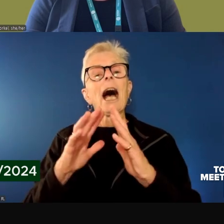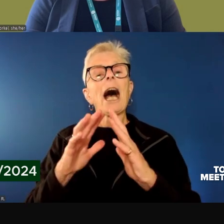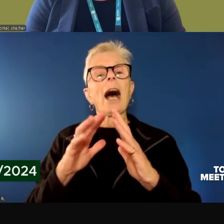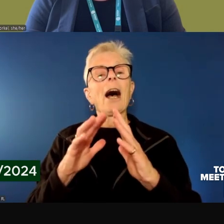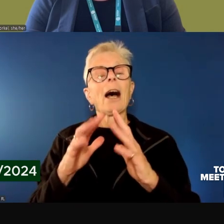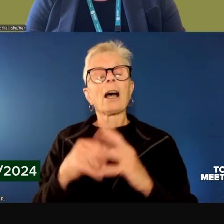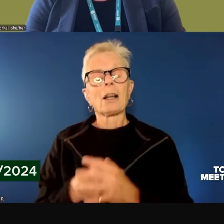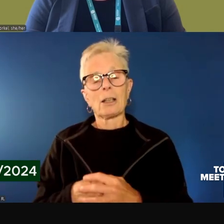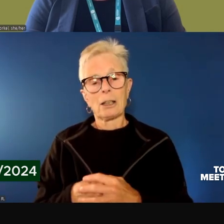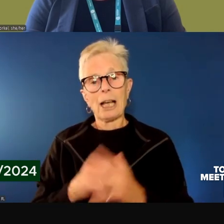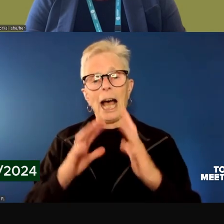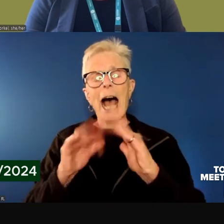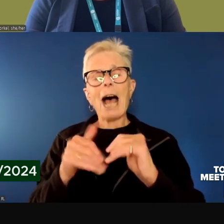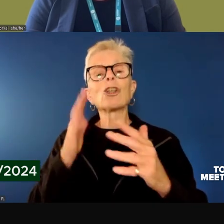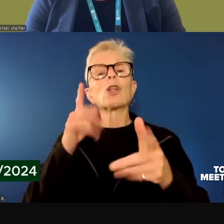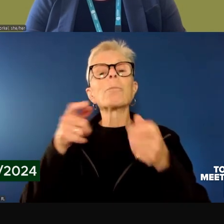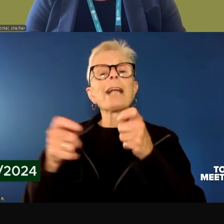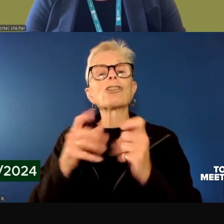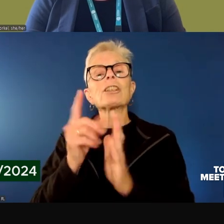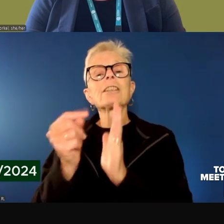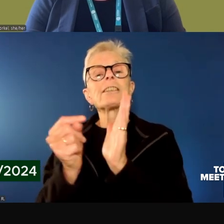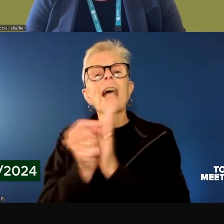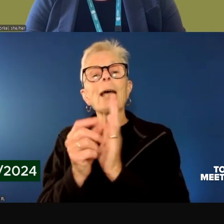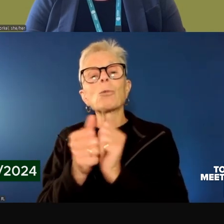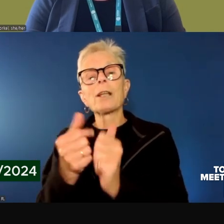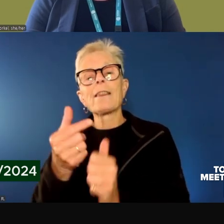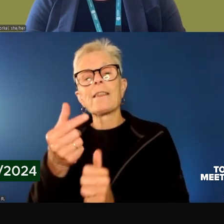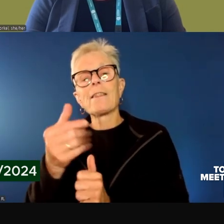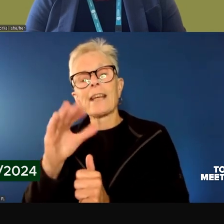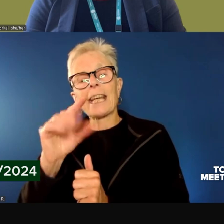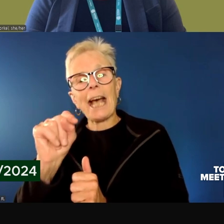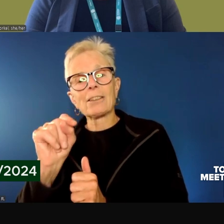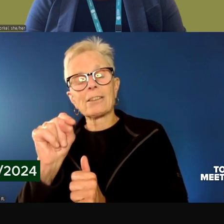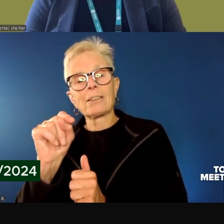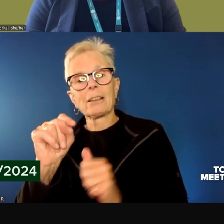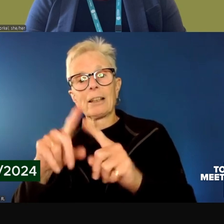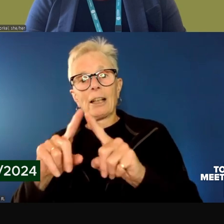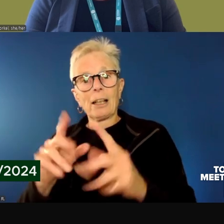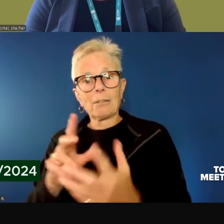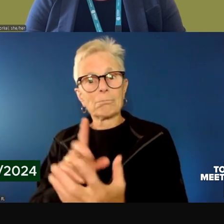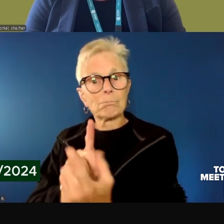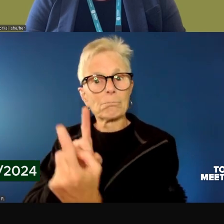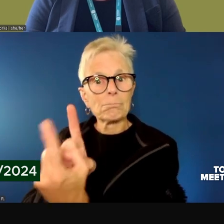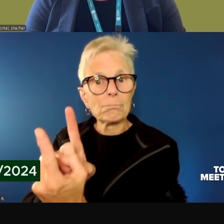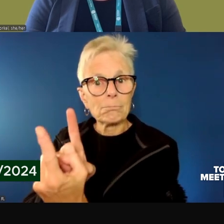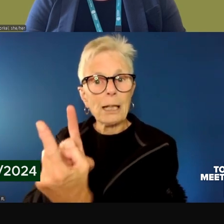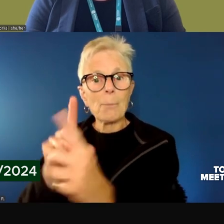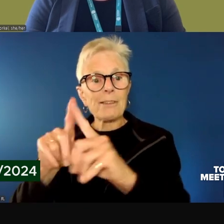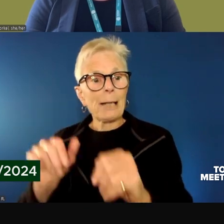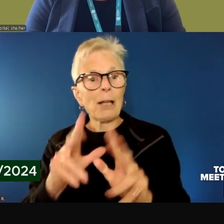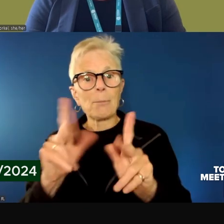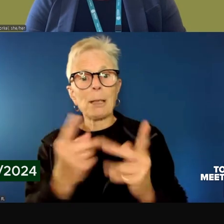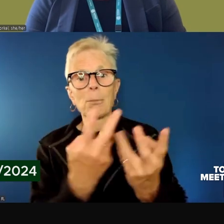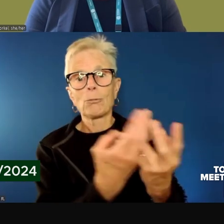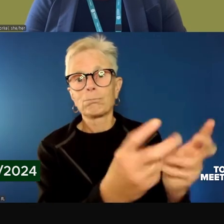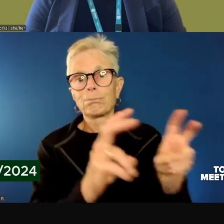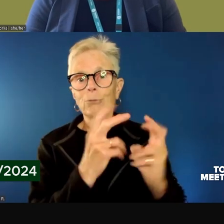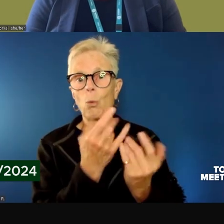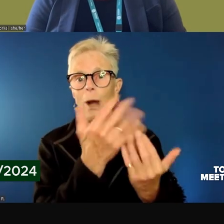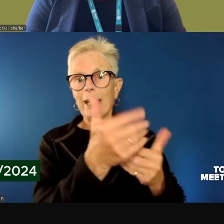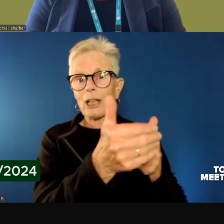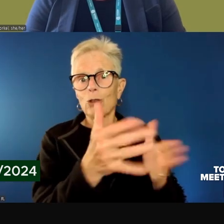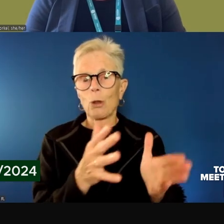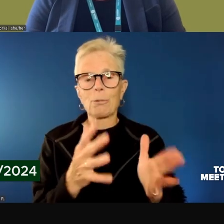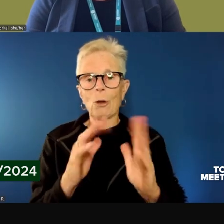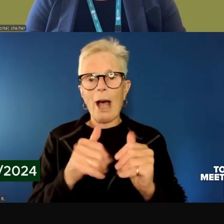with guests against not keeping people waiting? And so I wonder if you could bring to life a little bit for